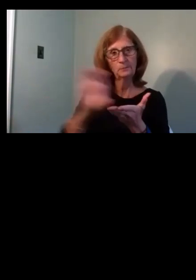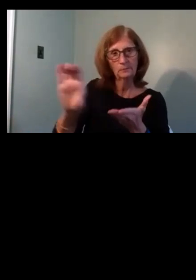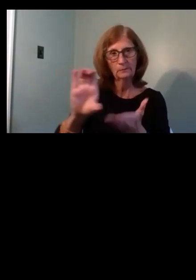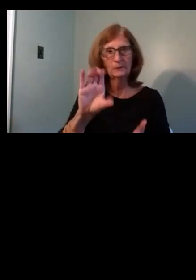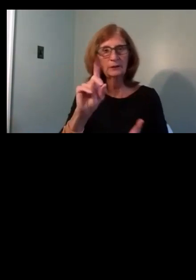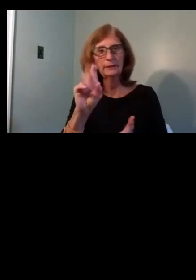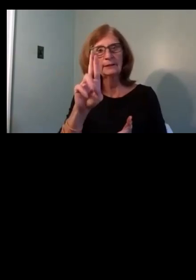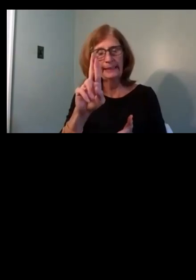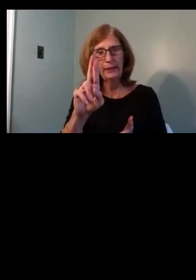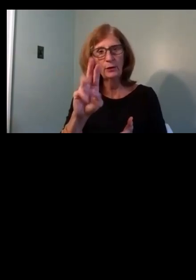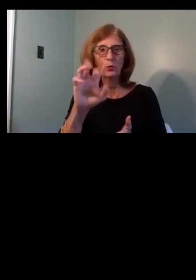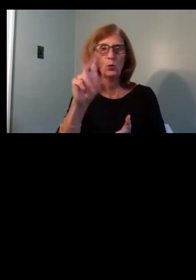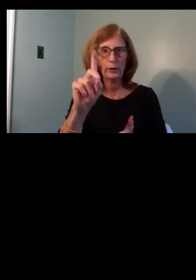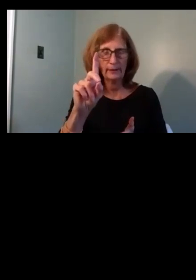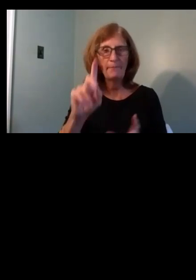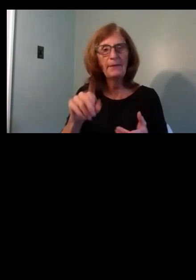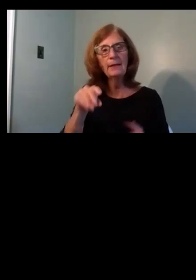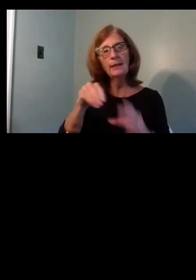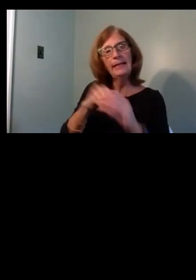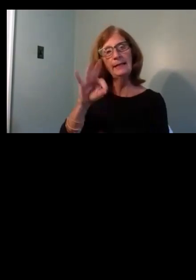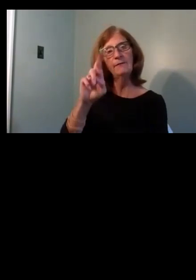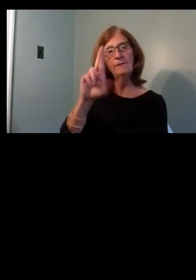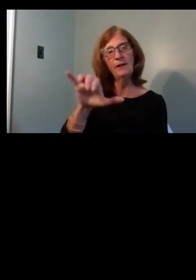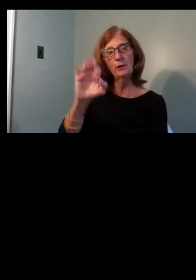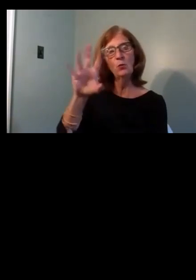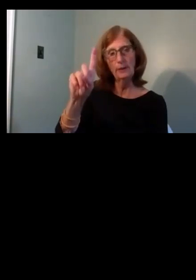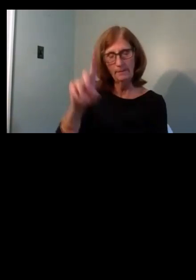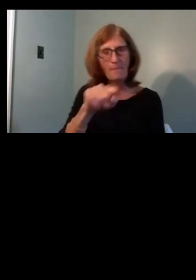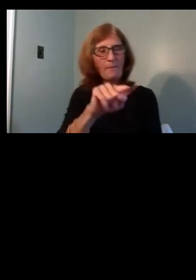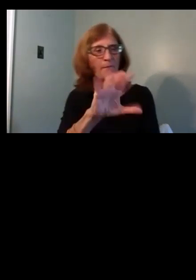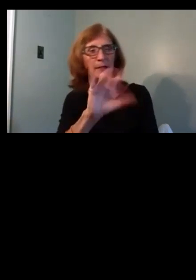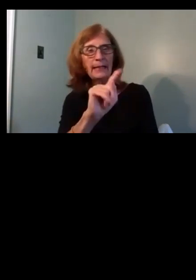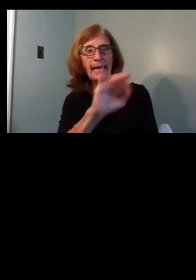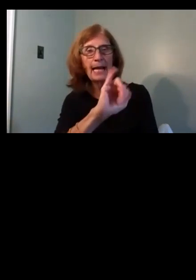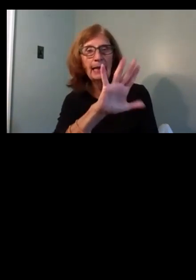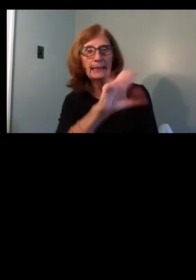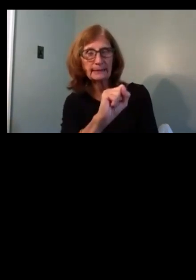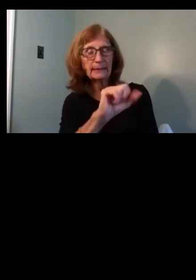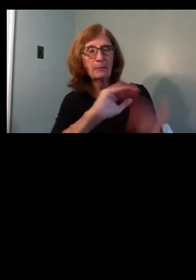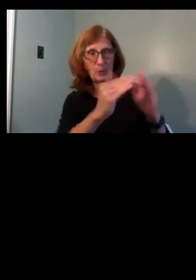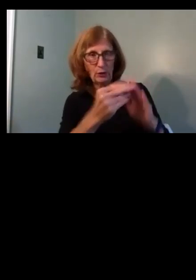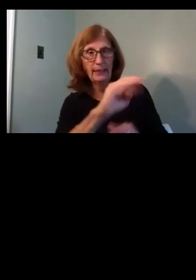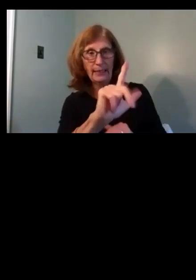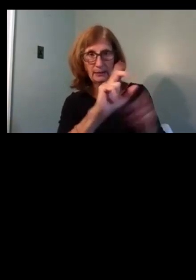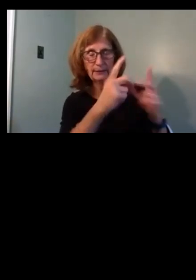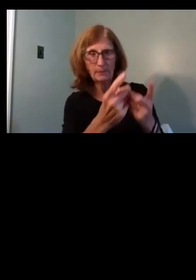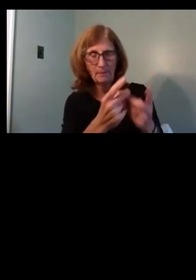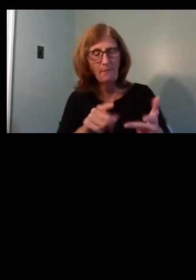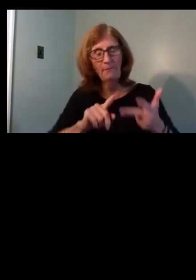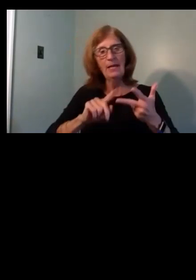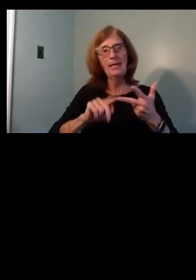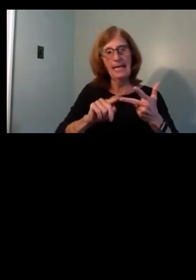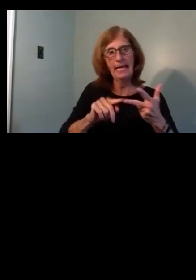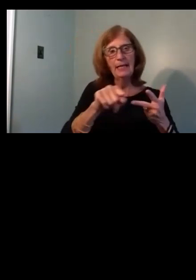in Ferrywood. The second will go to Catalyst communities in the Hill District. And the third to the Hilltop Alliance and